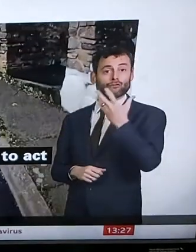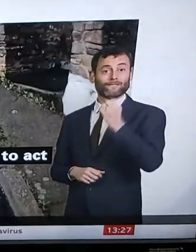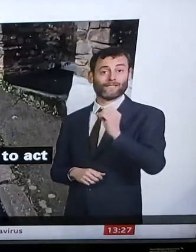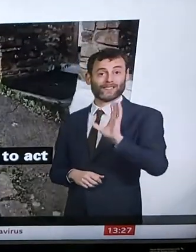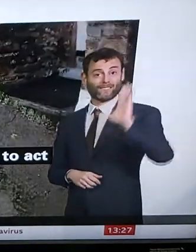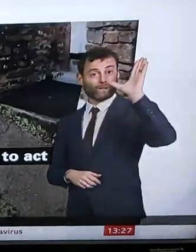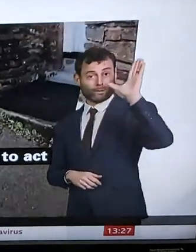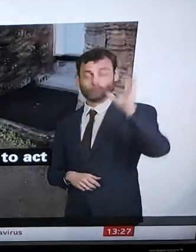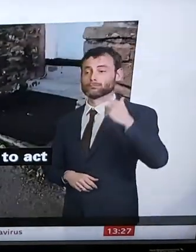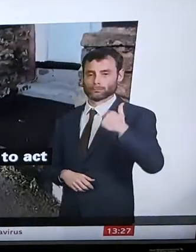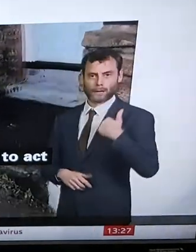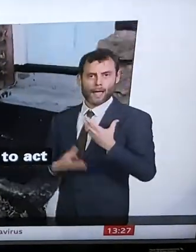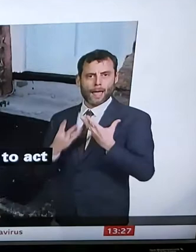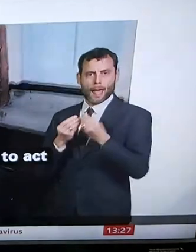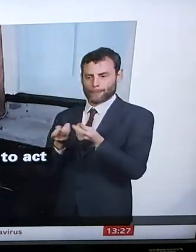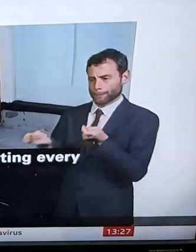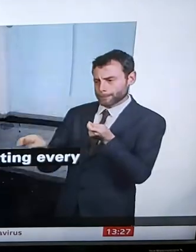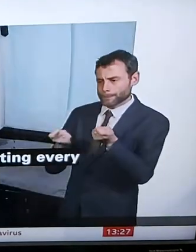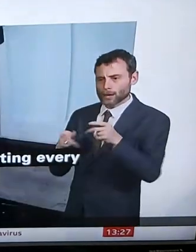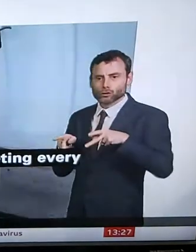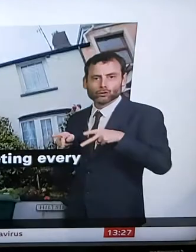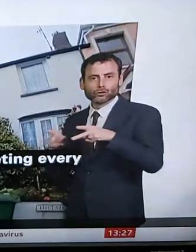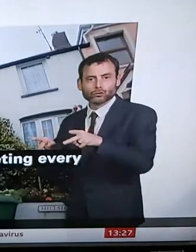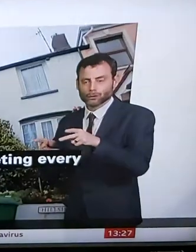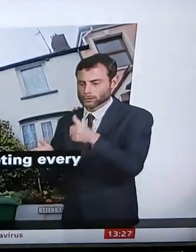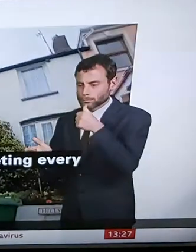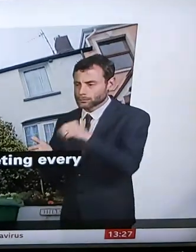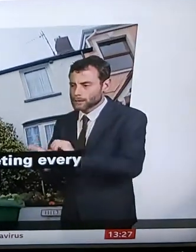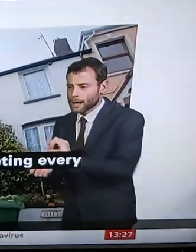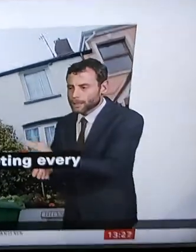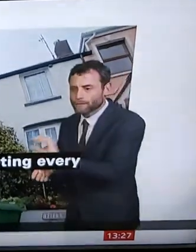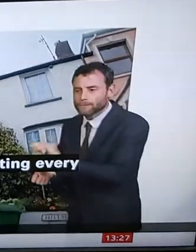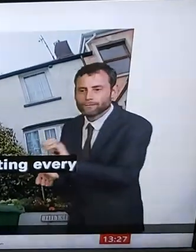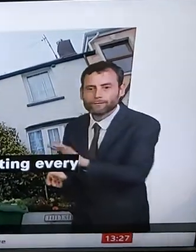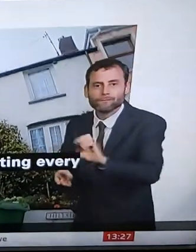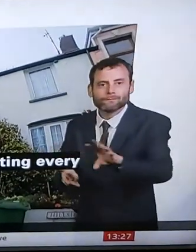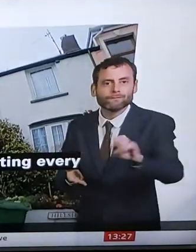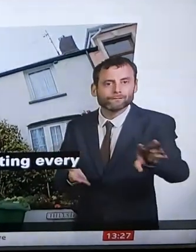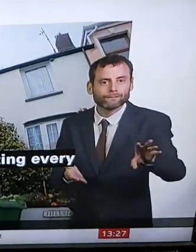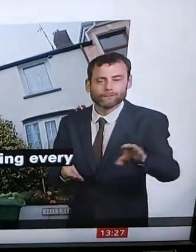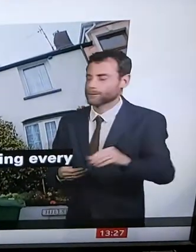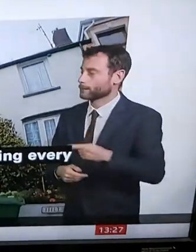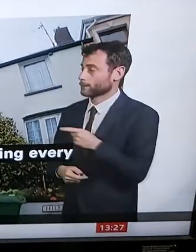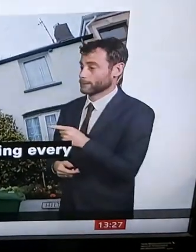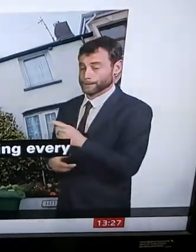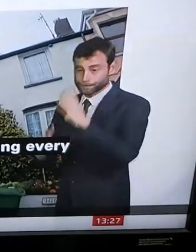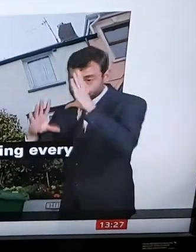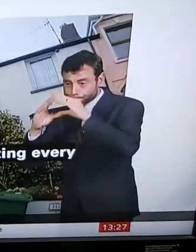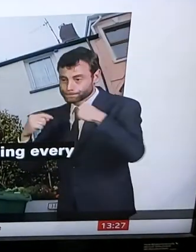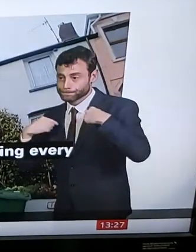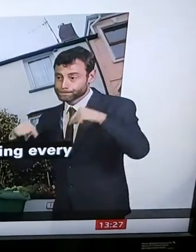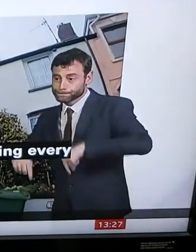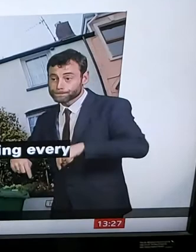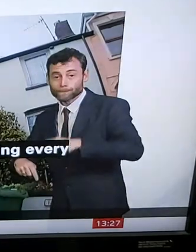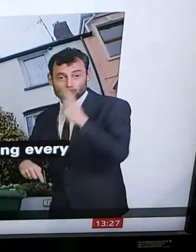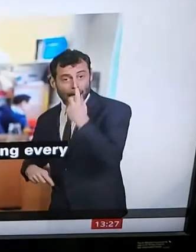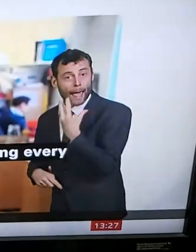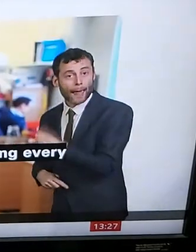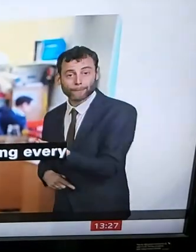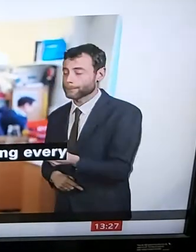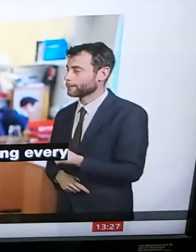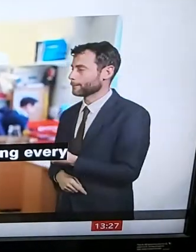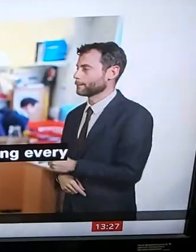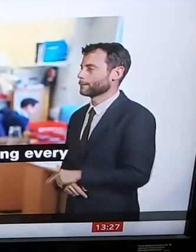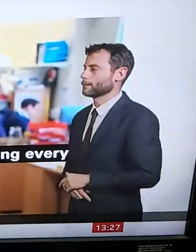coordinators, going door-to-door, leafleting every household, offering help. You always know that you live in a